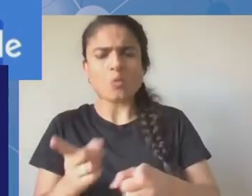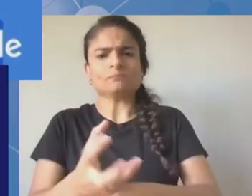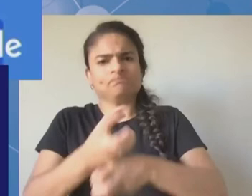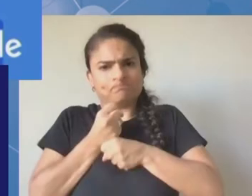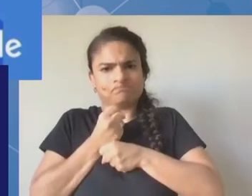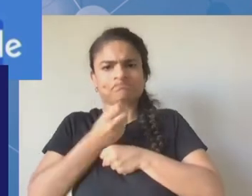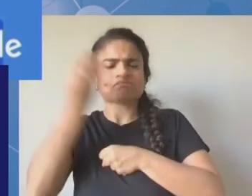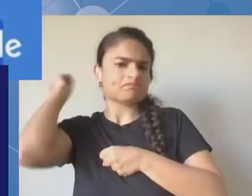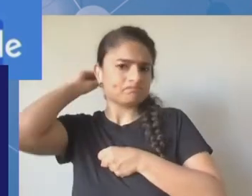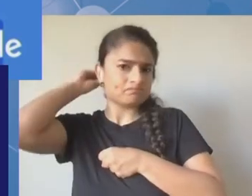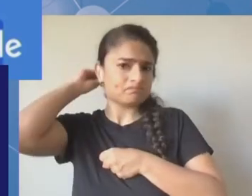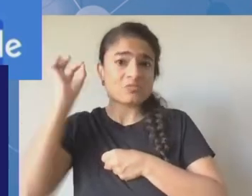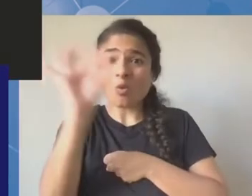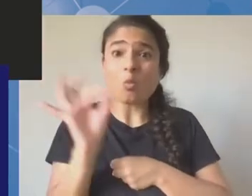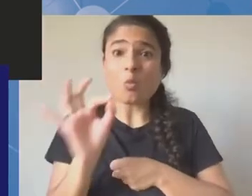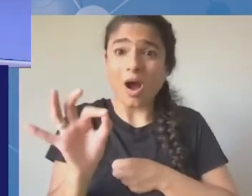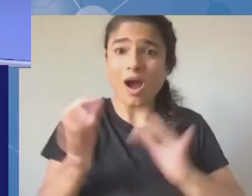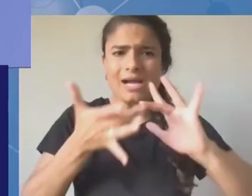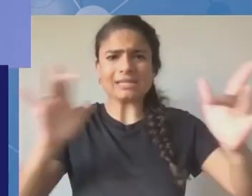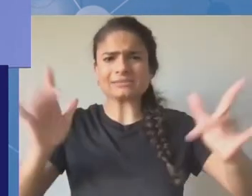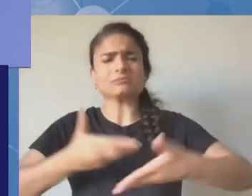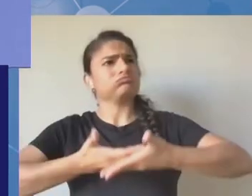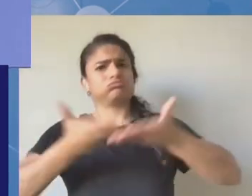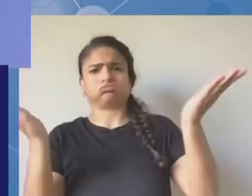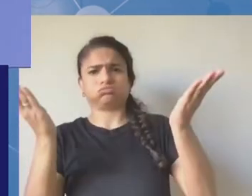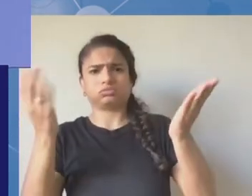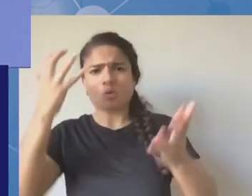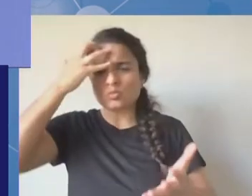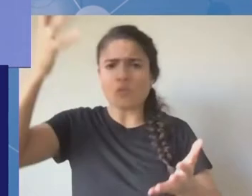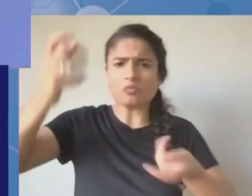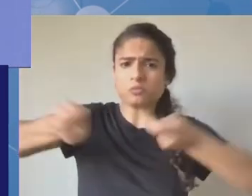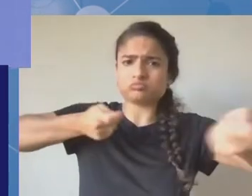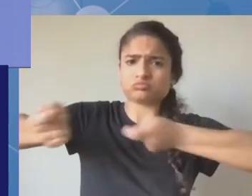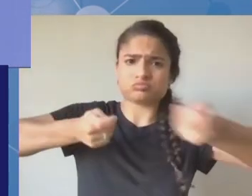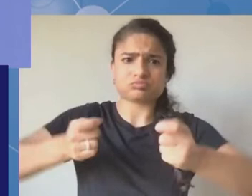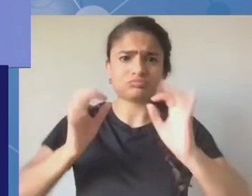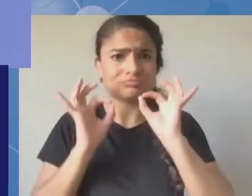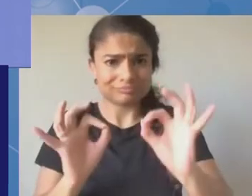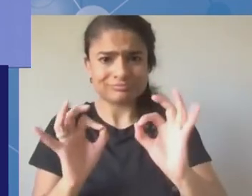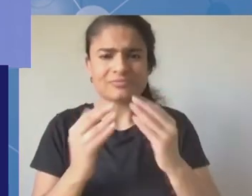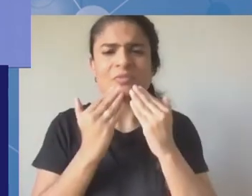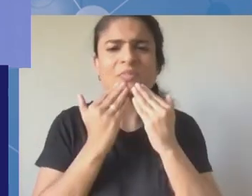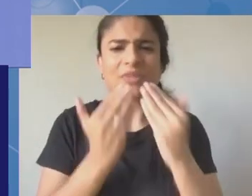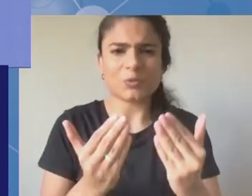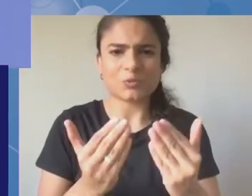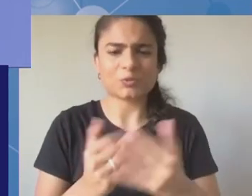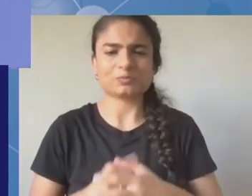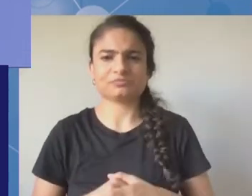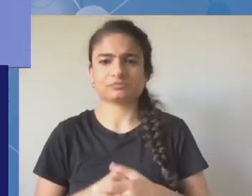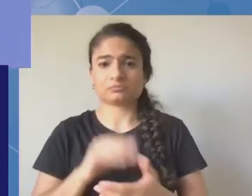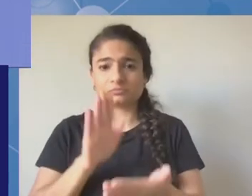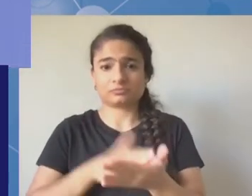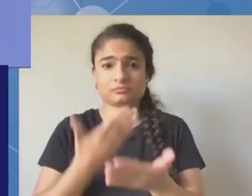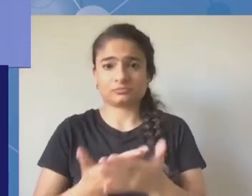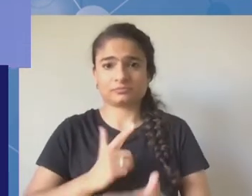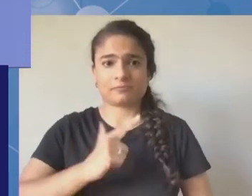much uh thank you very much for your comments i think i'll now just close the queues uh we won't add anybody else because we really